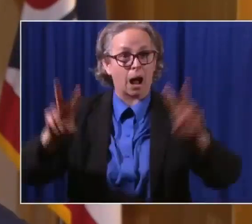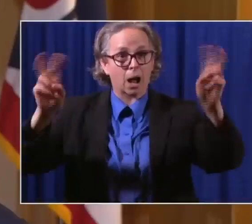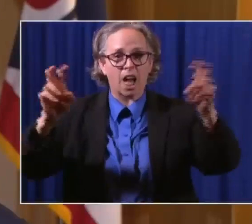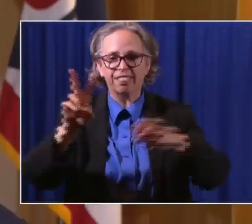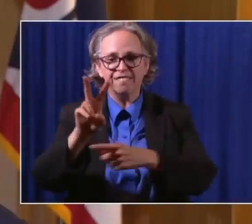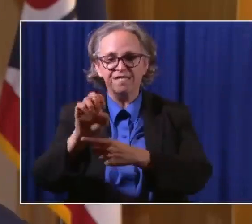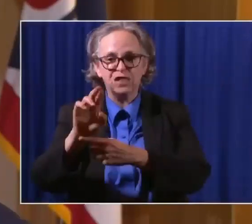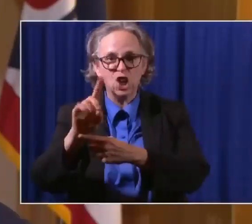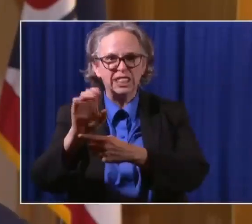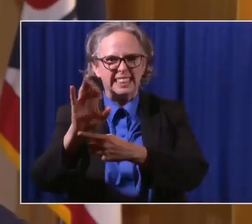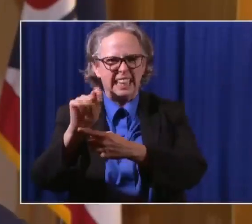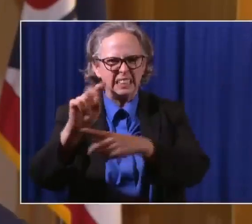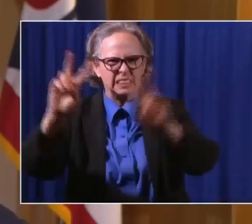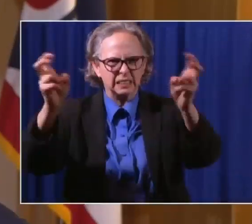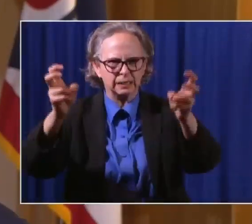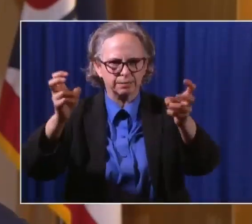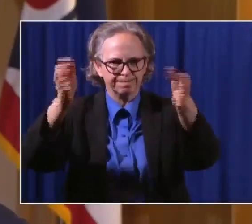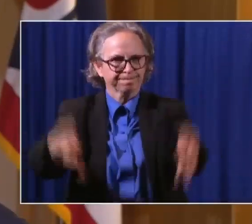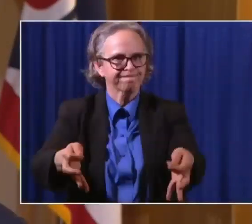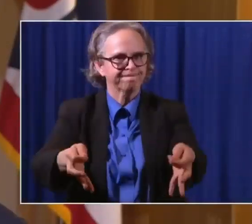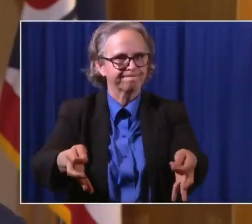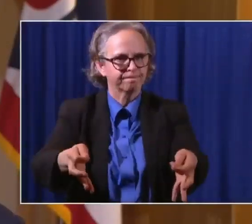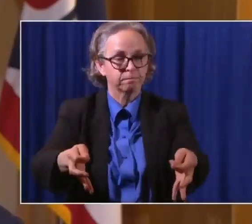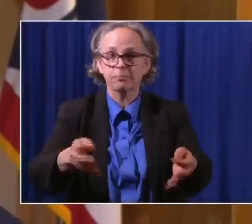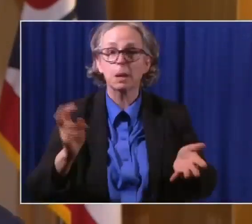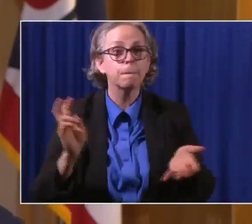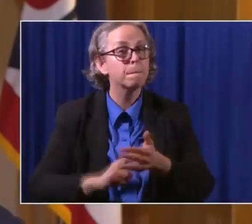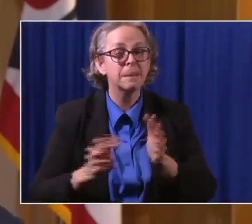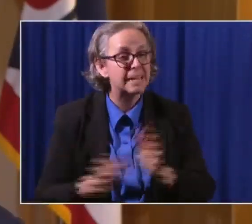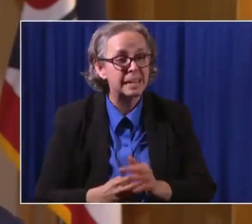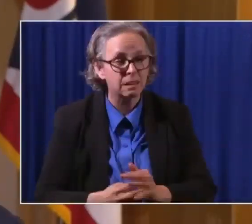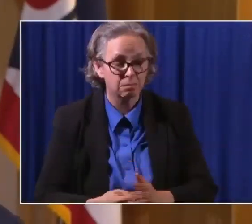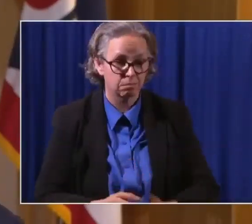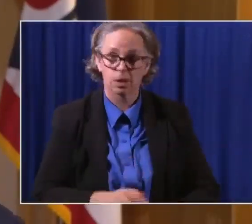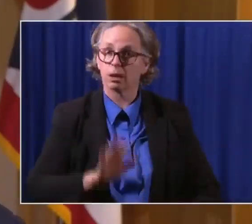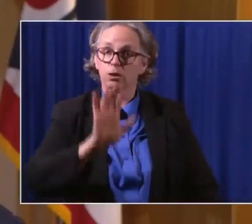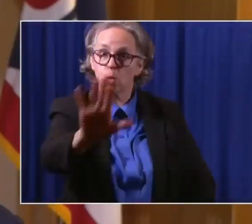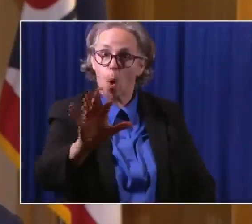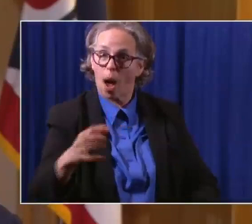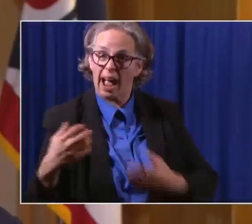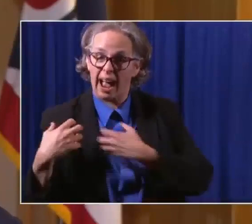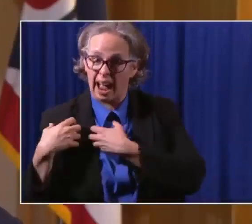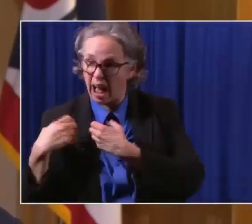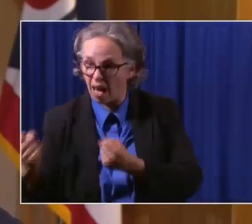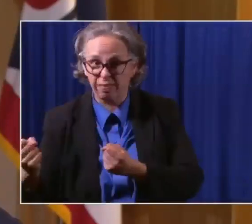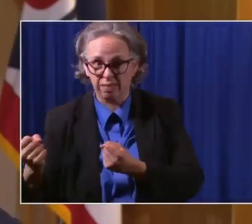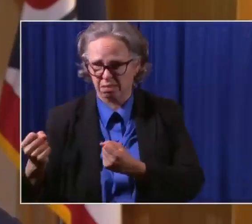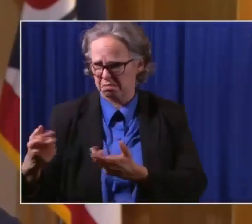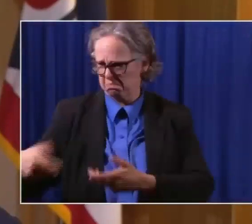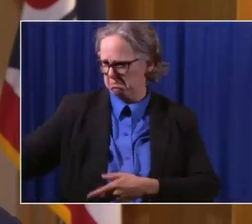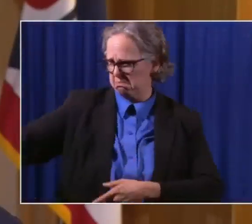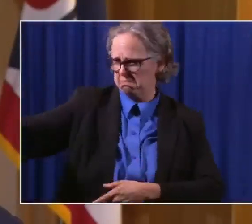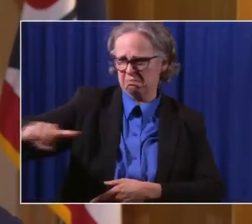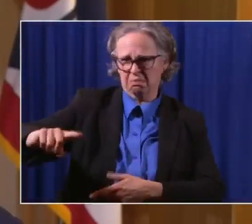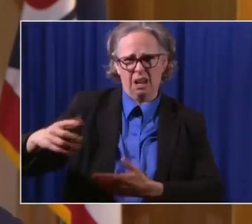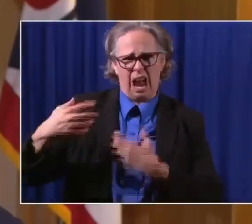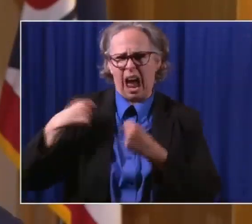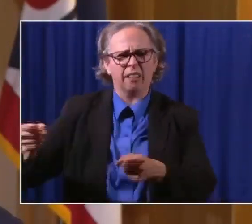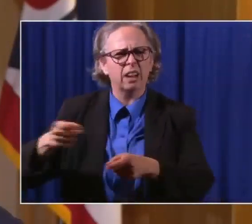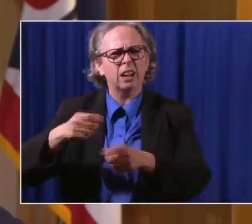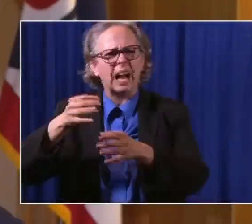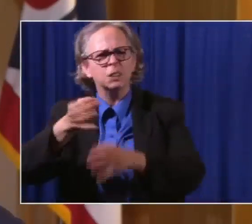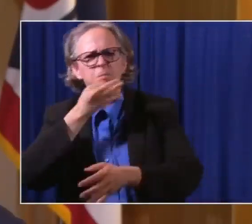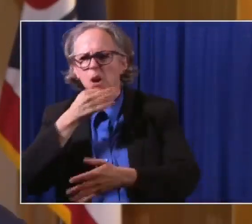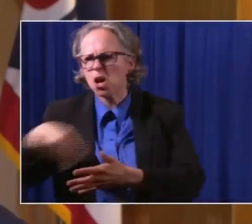consensus today in the medical, health, and business communities that masks are critical. Yesterday,